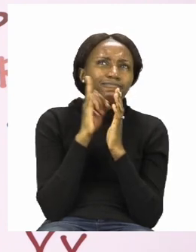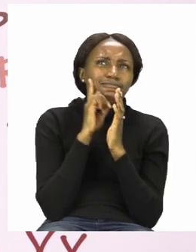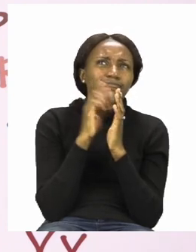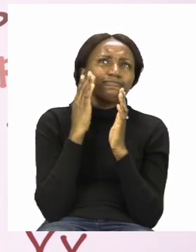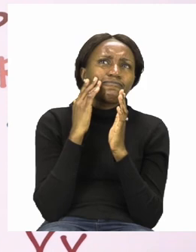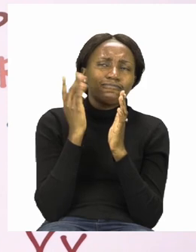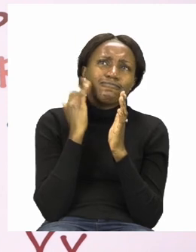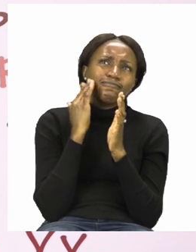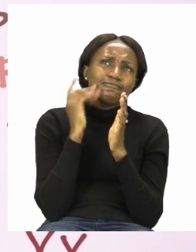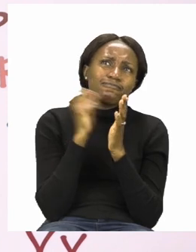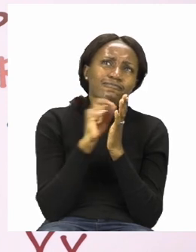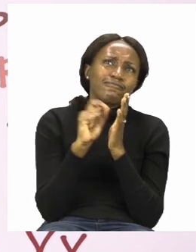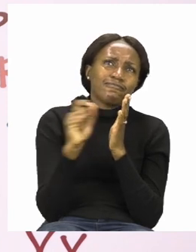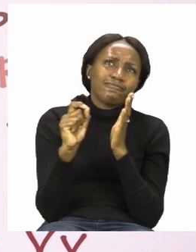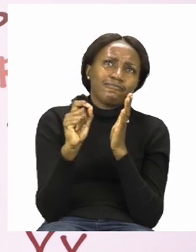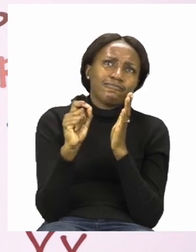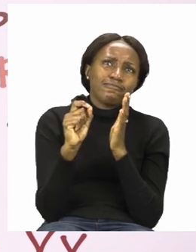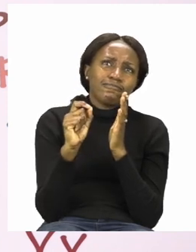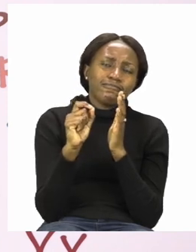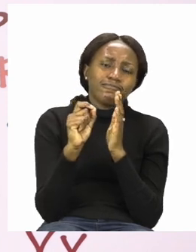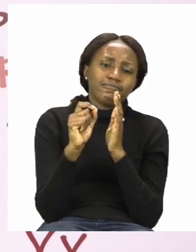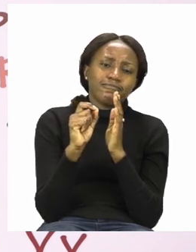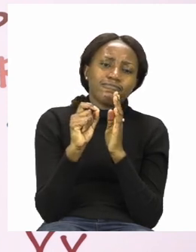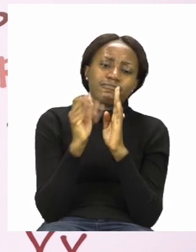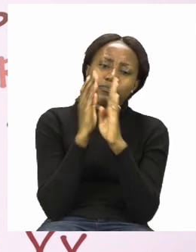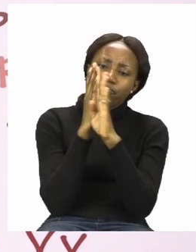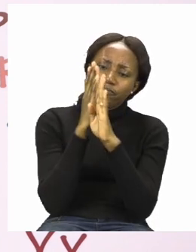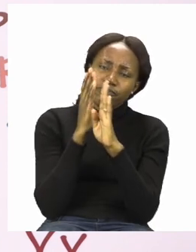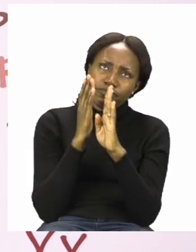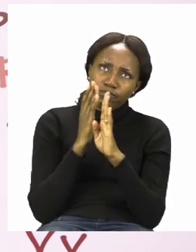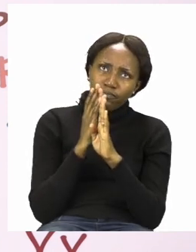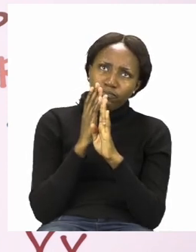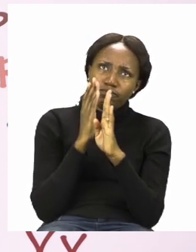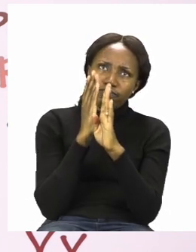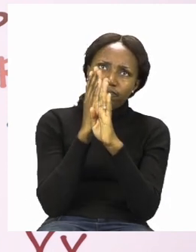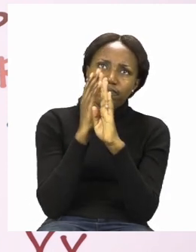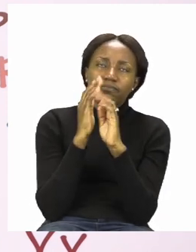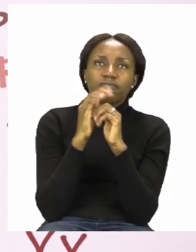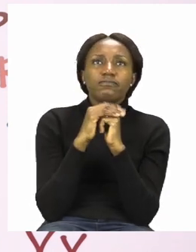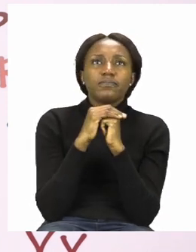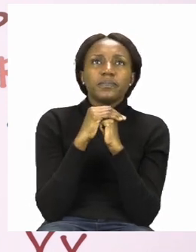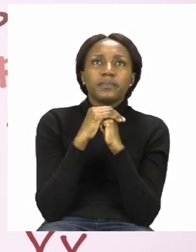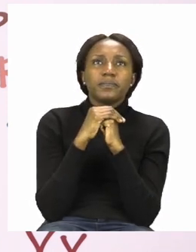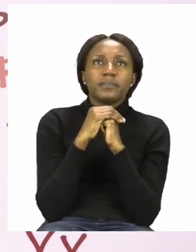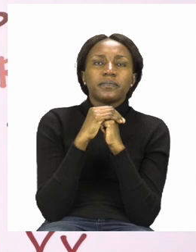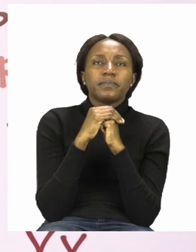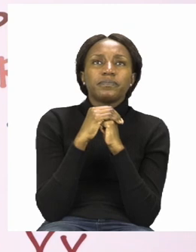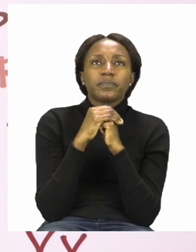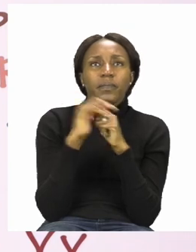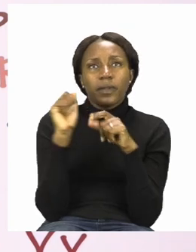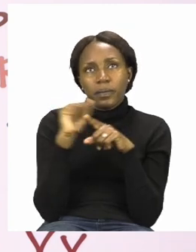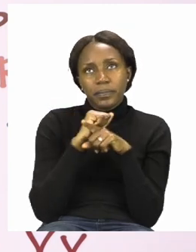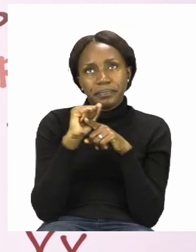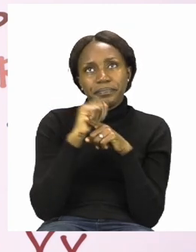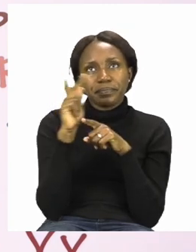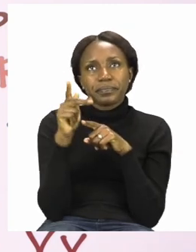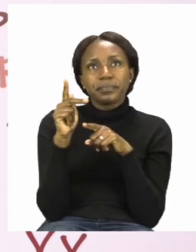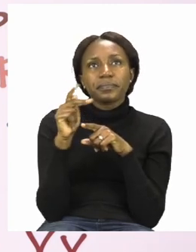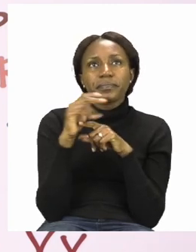in the same line it cannot be bigger than the other one let's try again